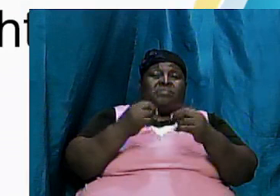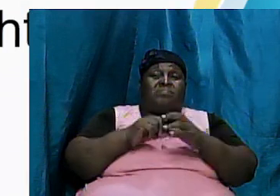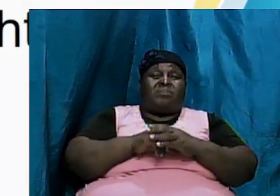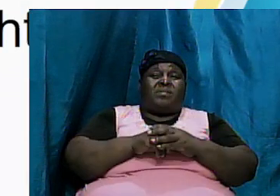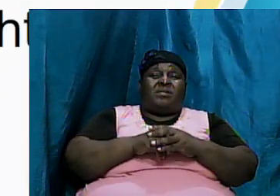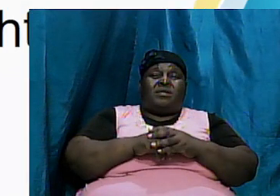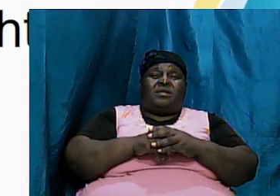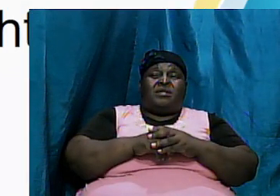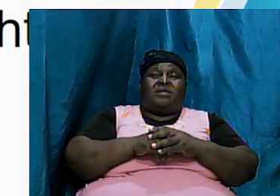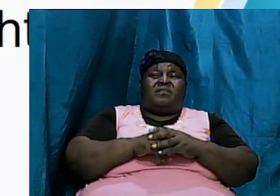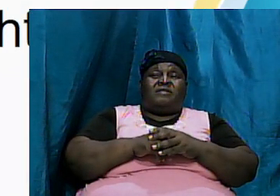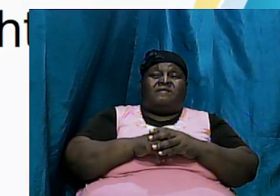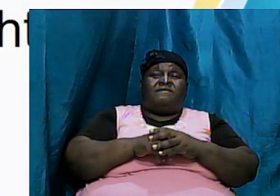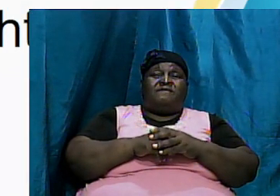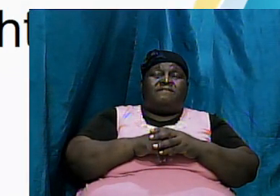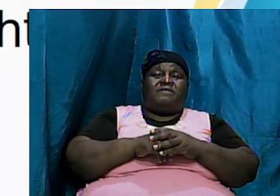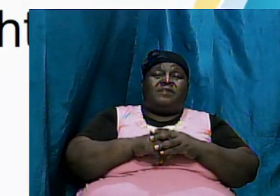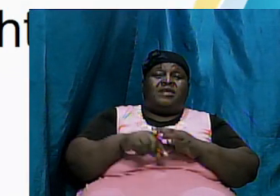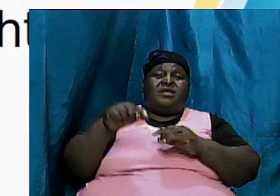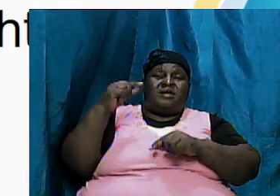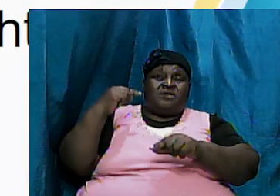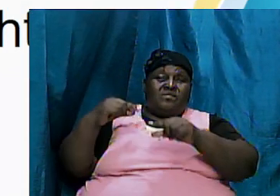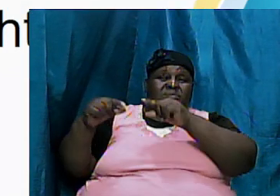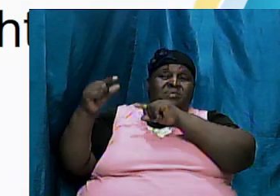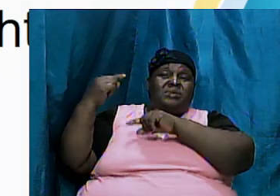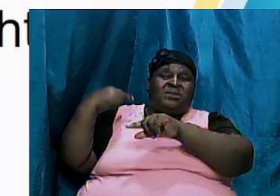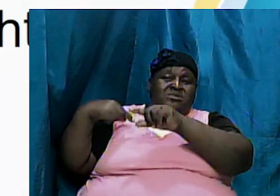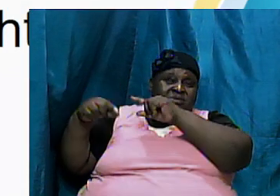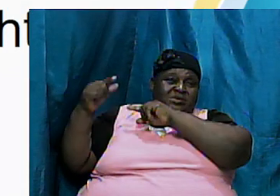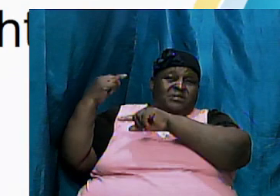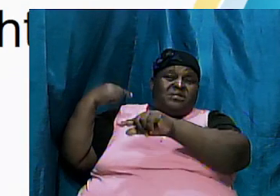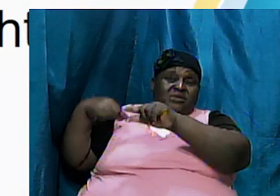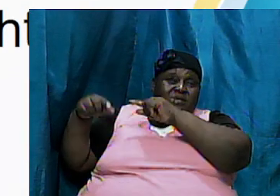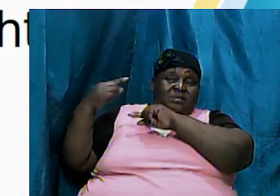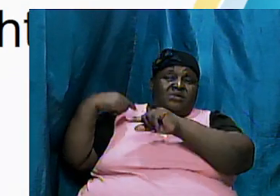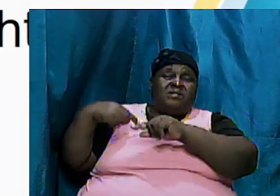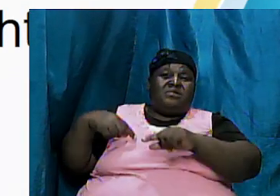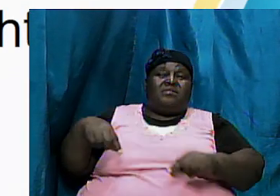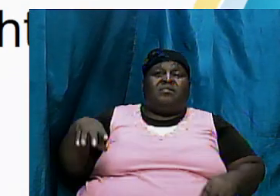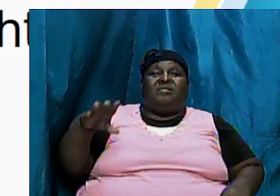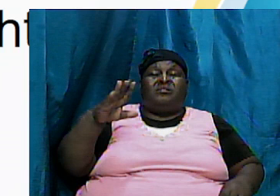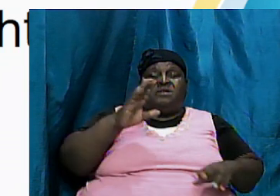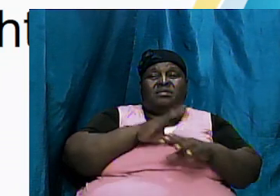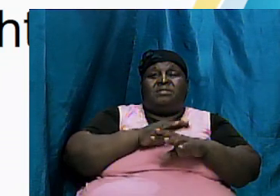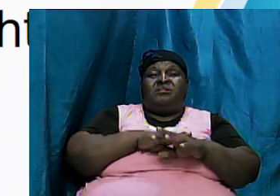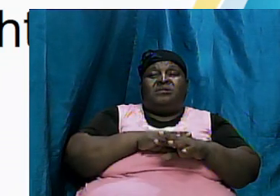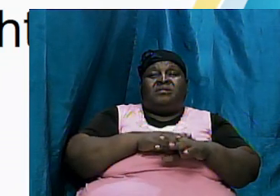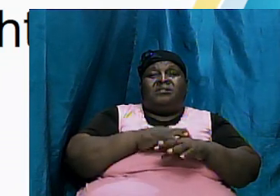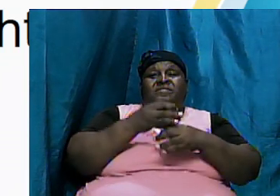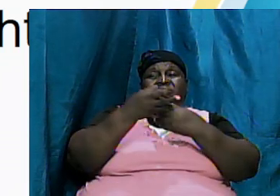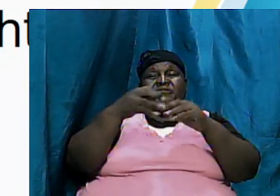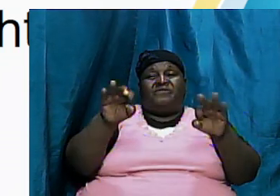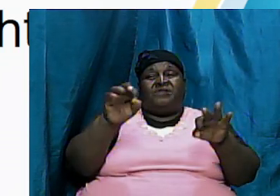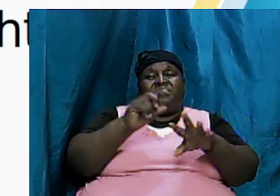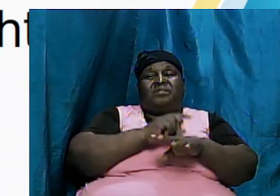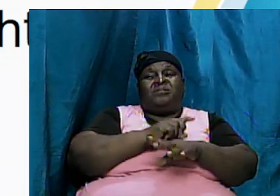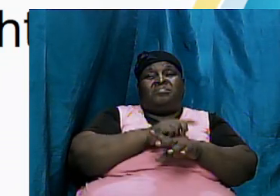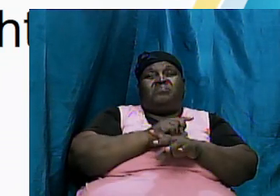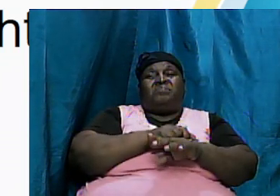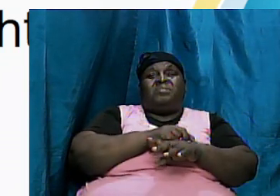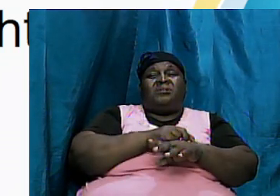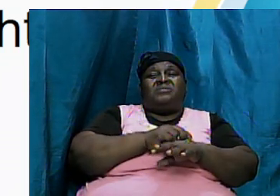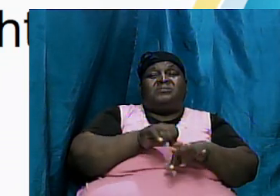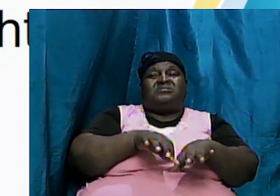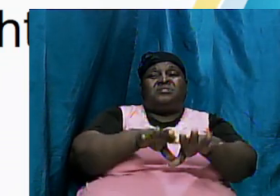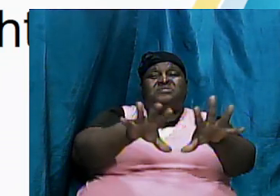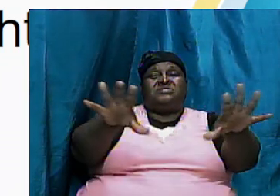offsprings on and on and on and until civilization started to spread out and that